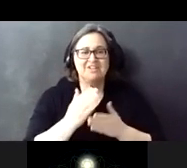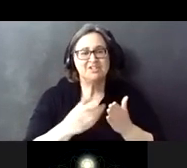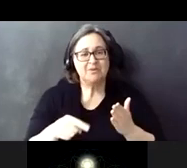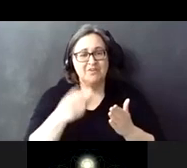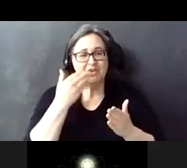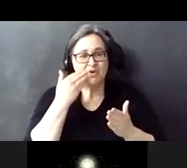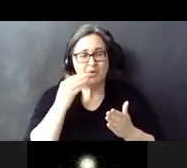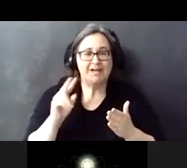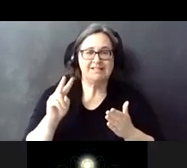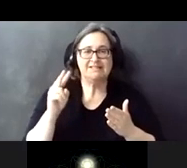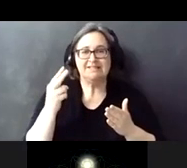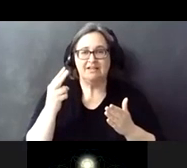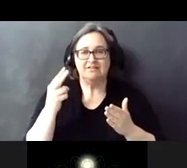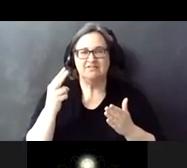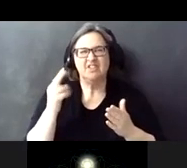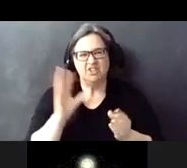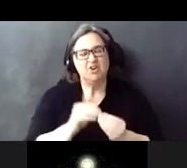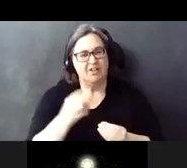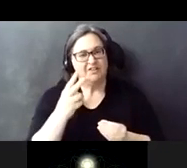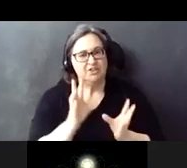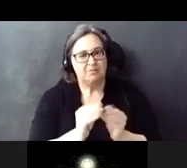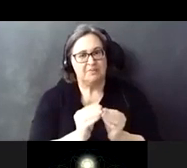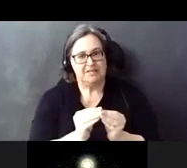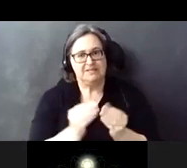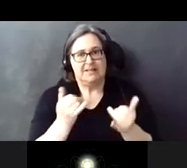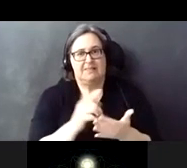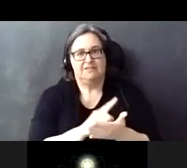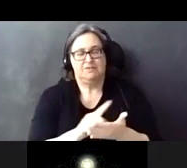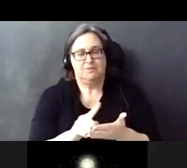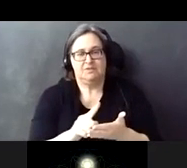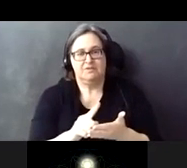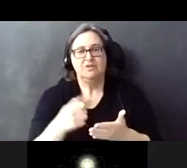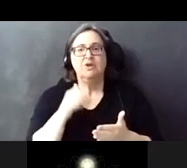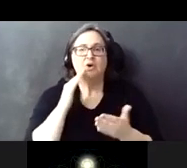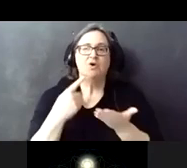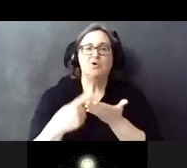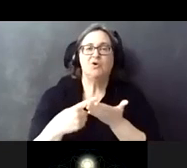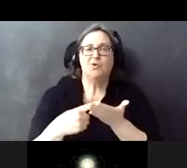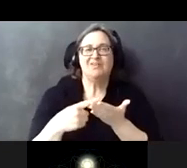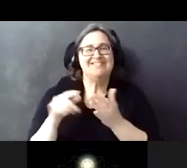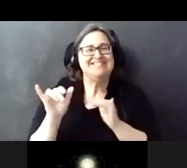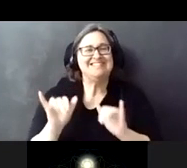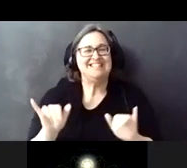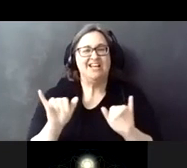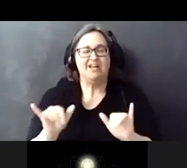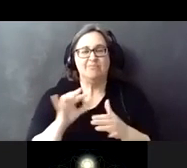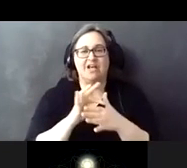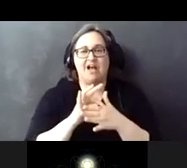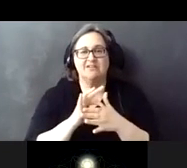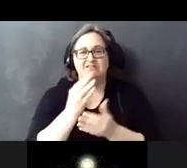may know this is the second of two meetings that we are having this week. We're going to be going over largely the same content